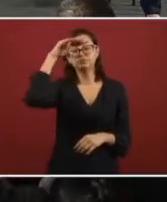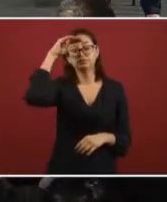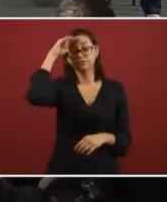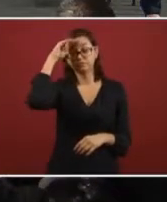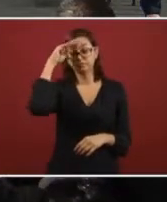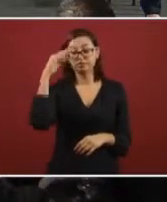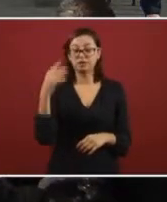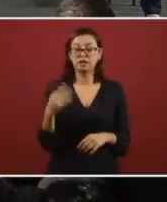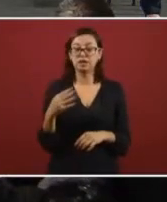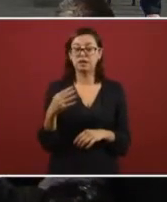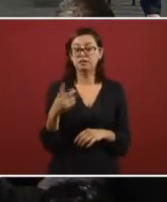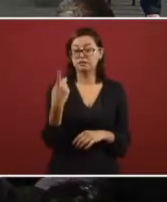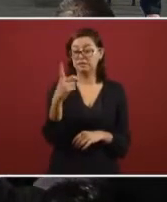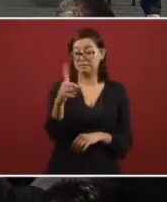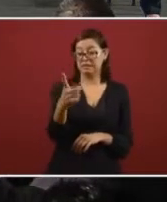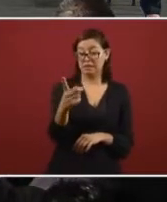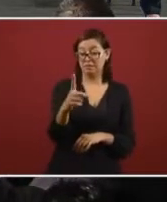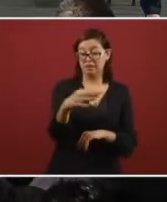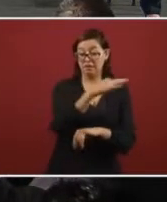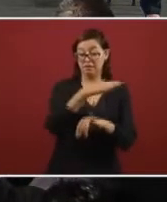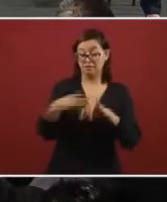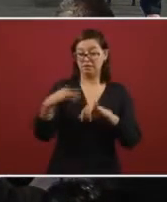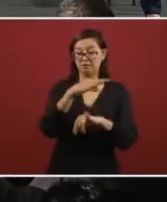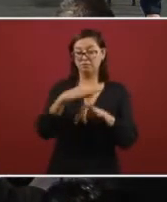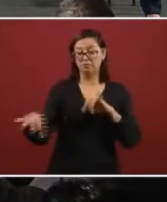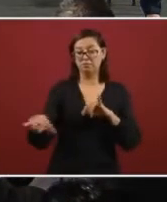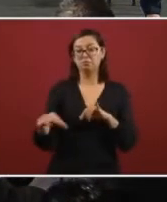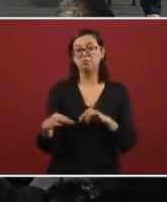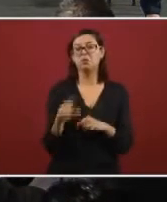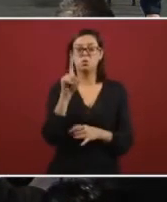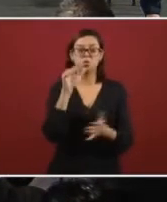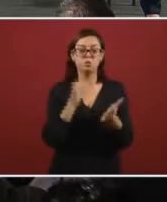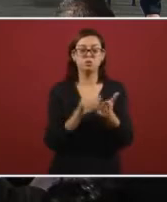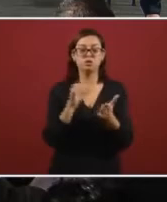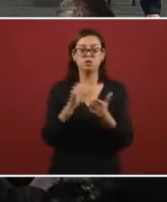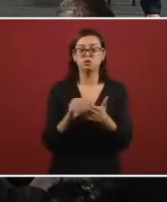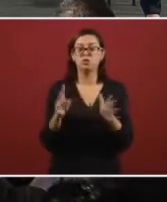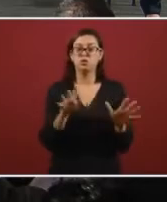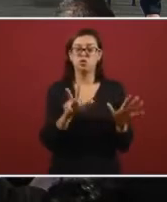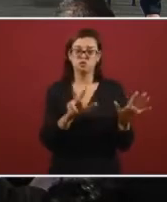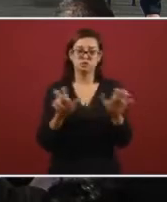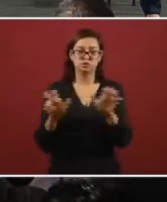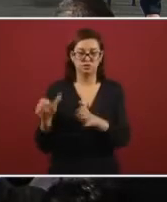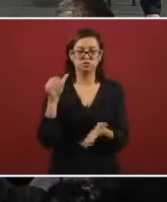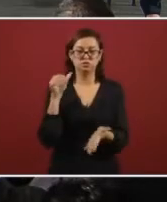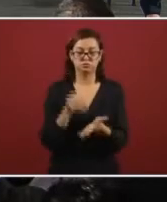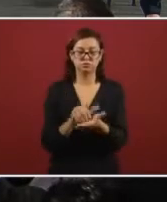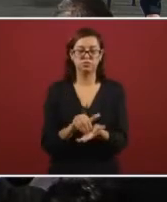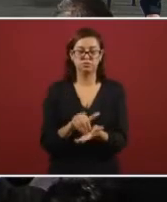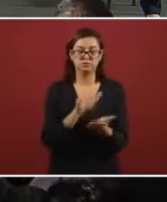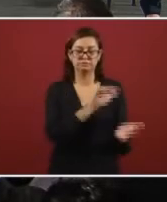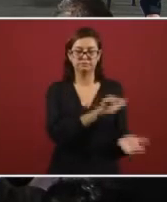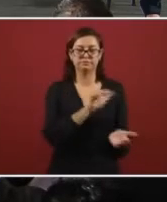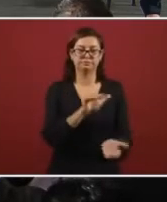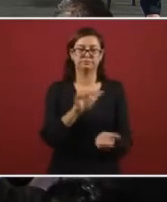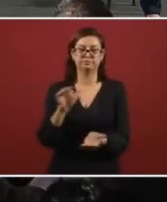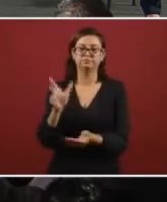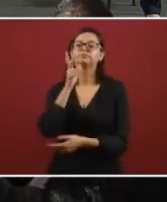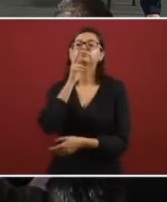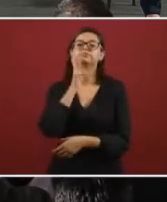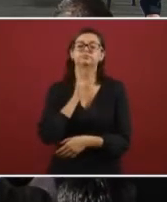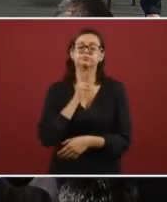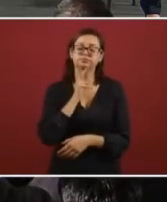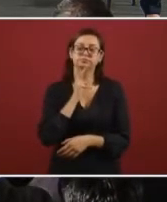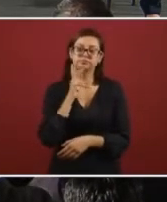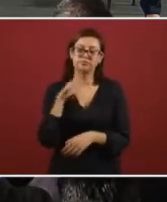we are previewing that by the last days of December we should be above 1,700,000 barrels and